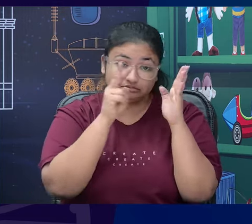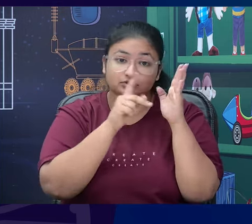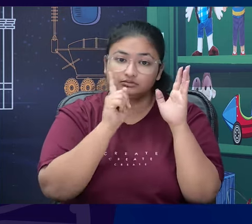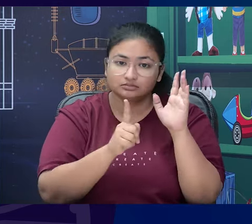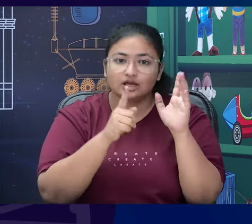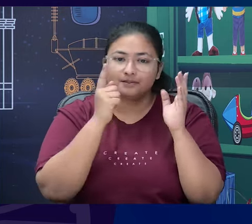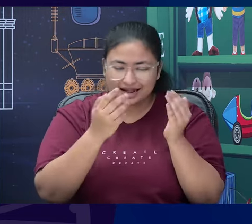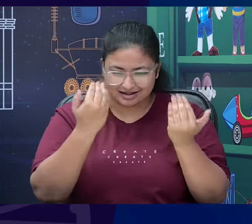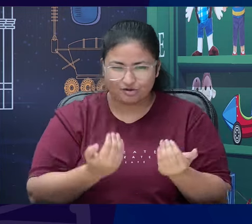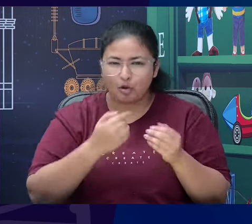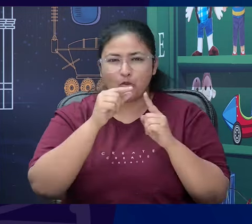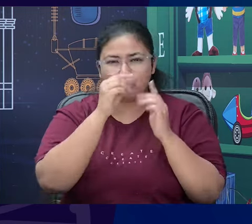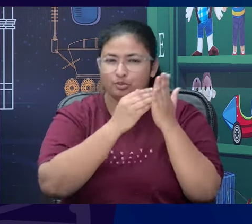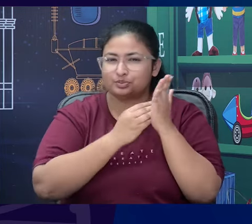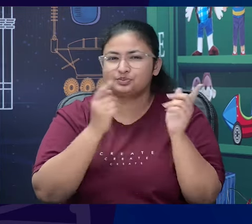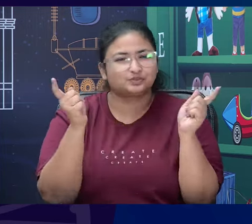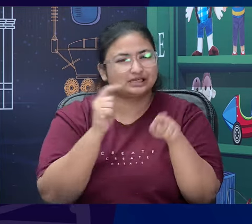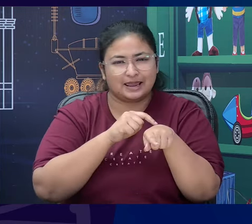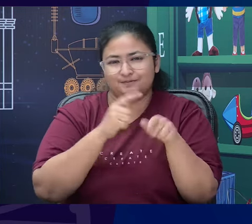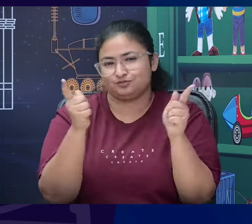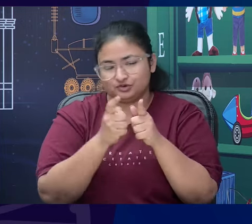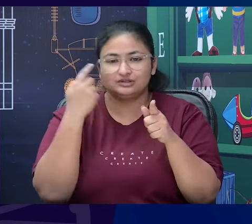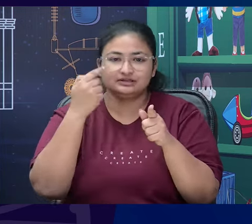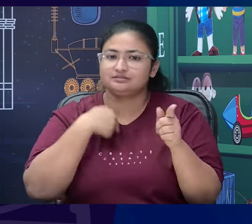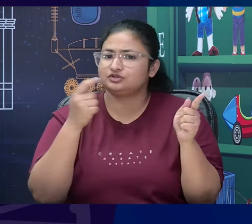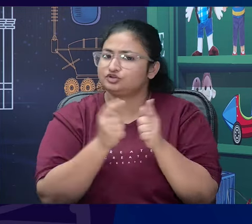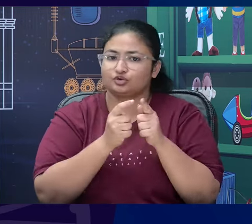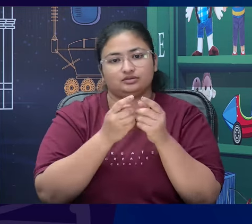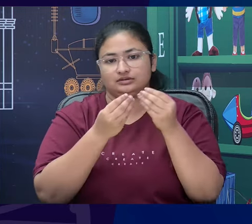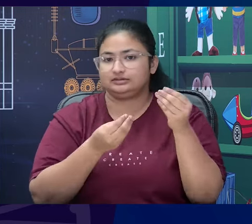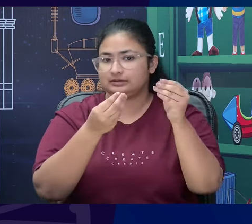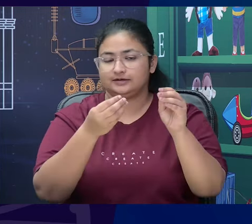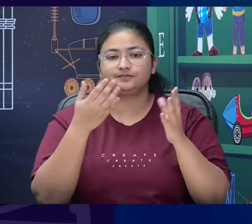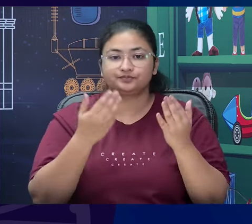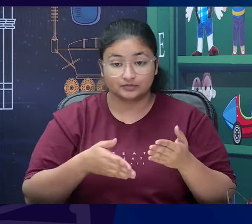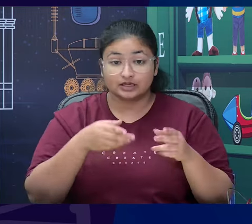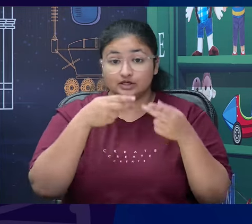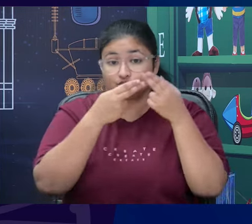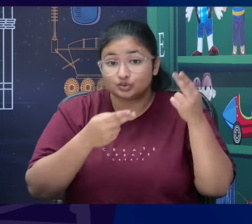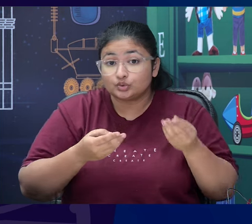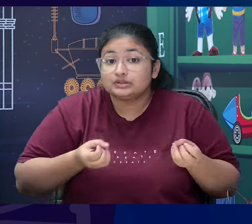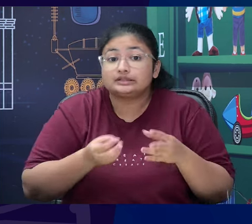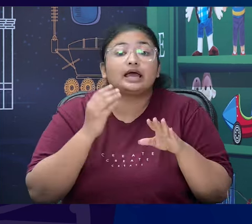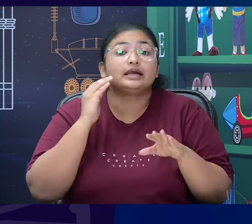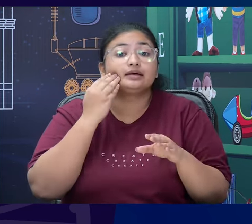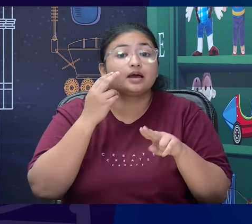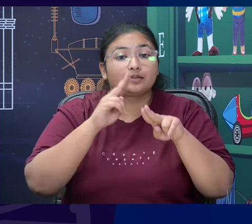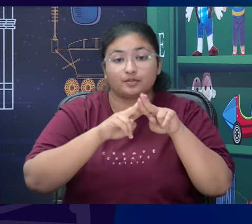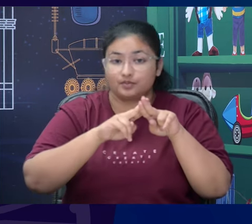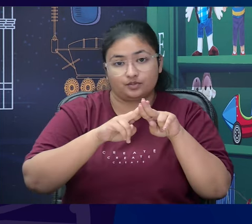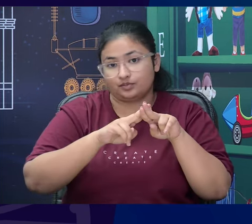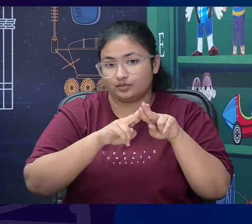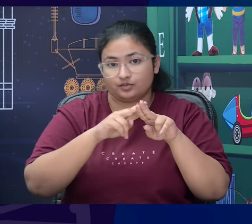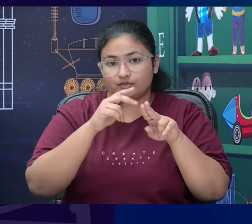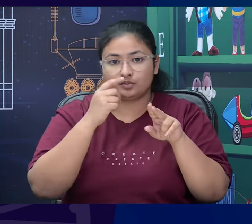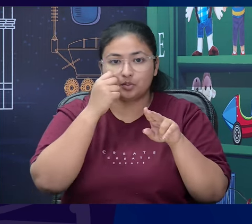try to tell you the story in short that it begins with Fowler as we have seen and Fowler is looking for some adventure.